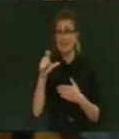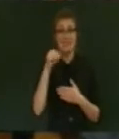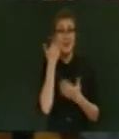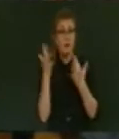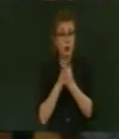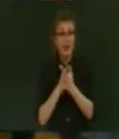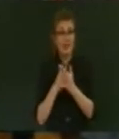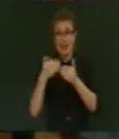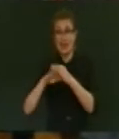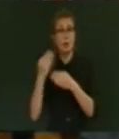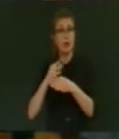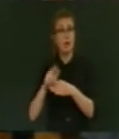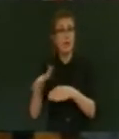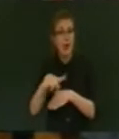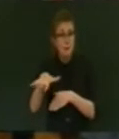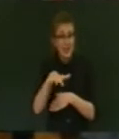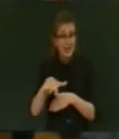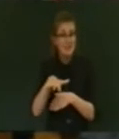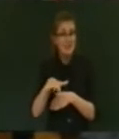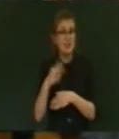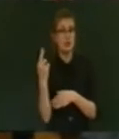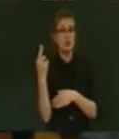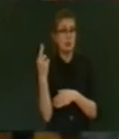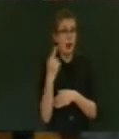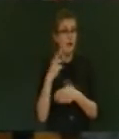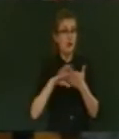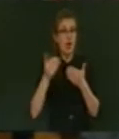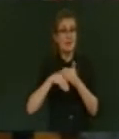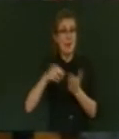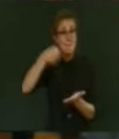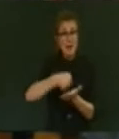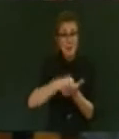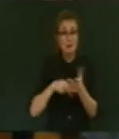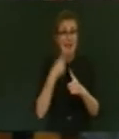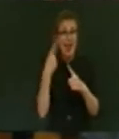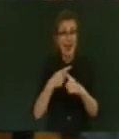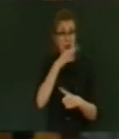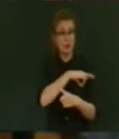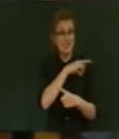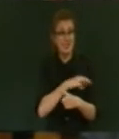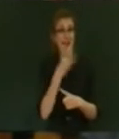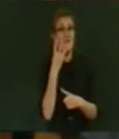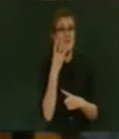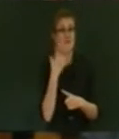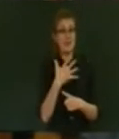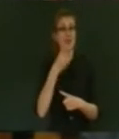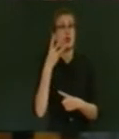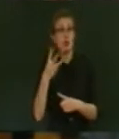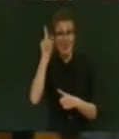$12 in the minimum tax credit. 53,000 low-income families will benefit a further